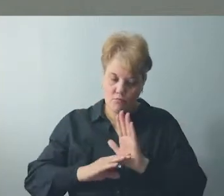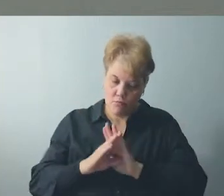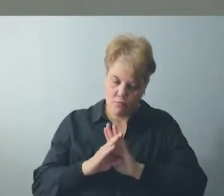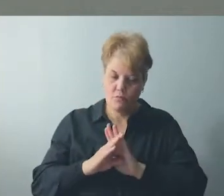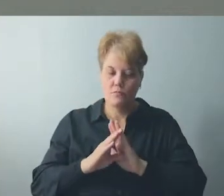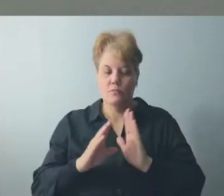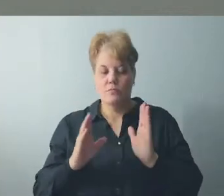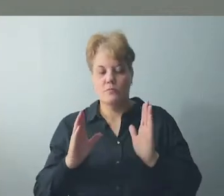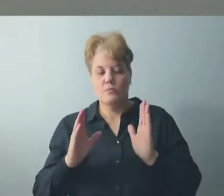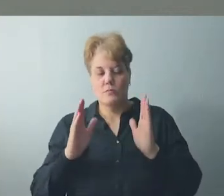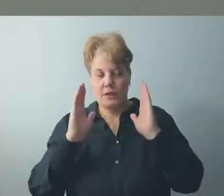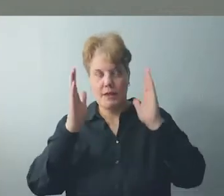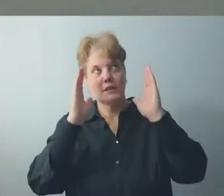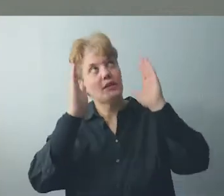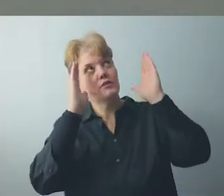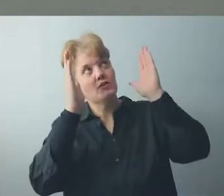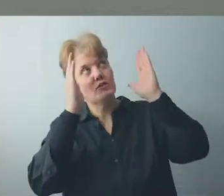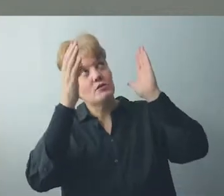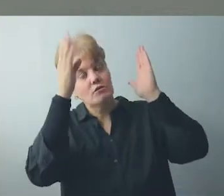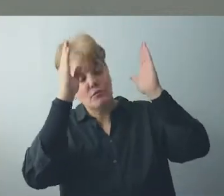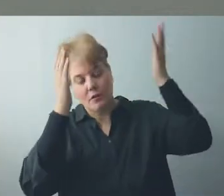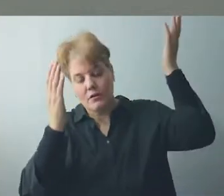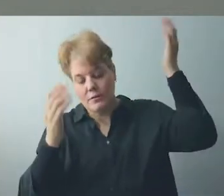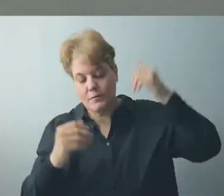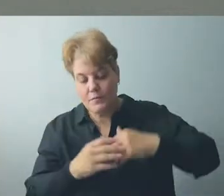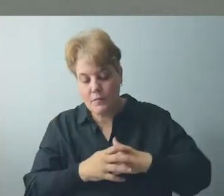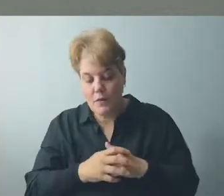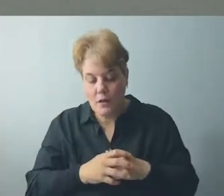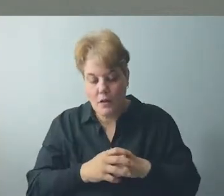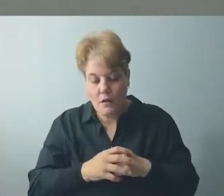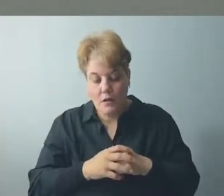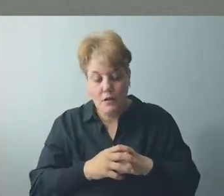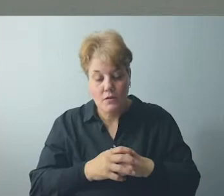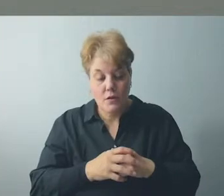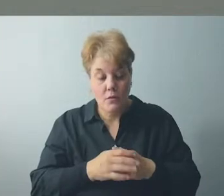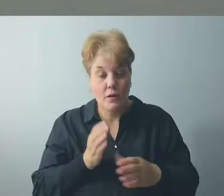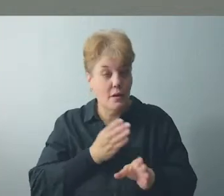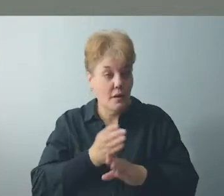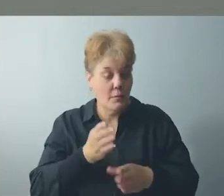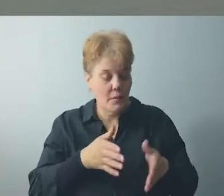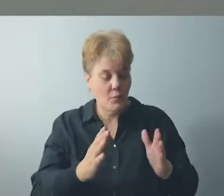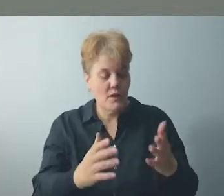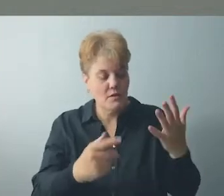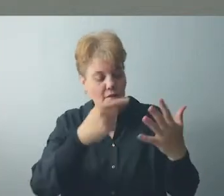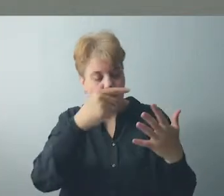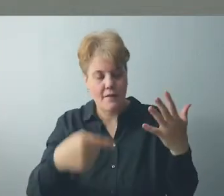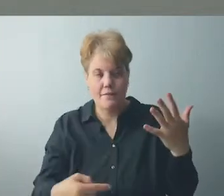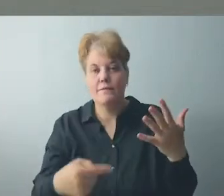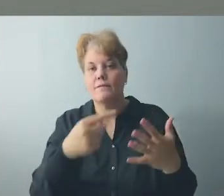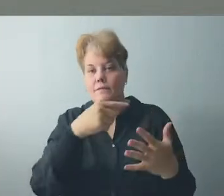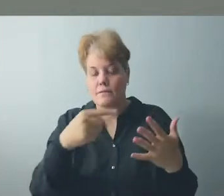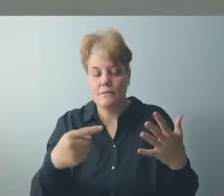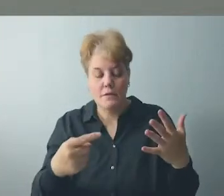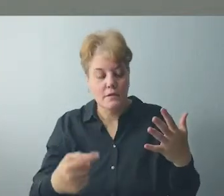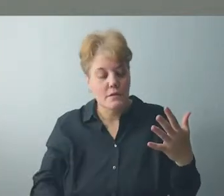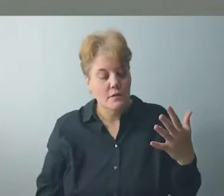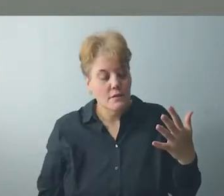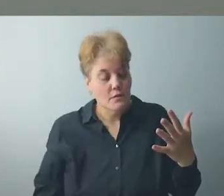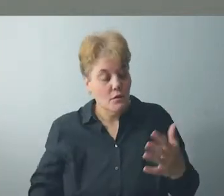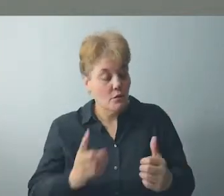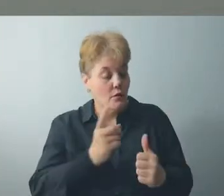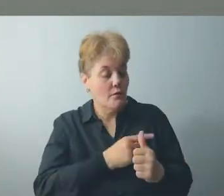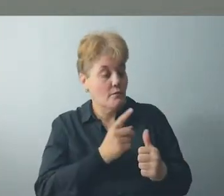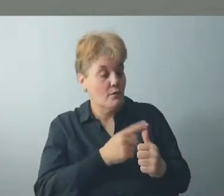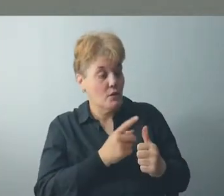I've discovered where I can learn to listen to hear God's voice more clearly. The first is